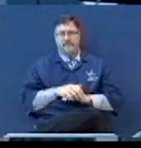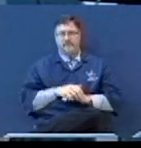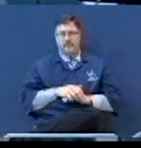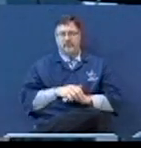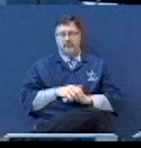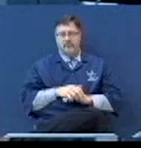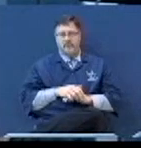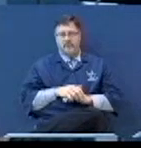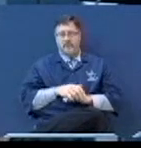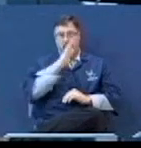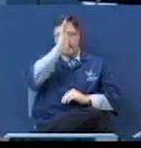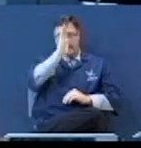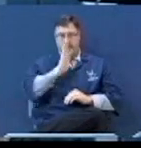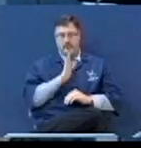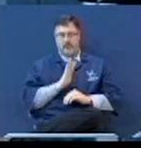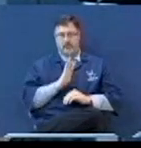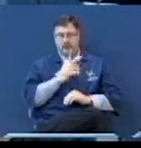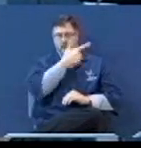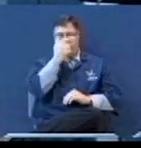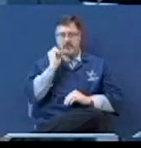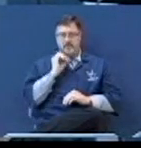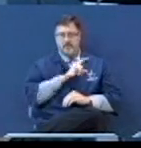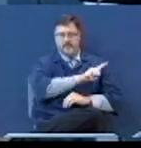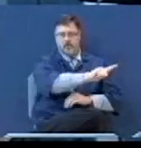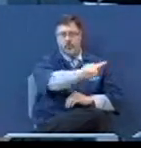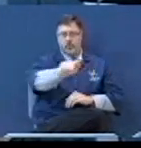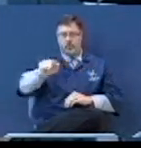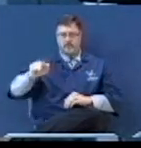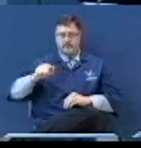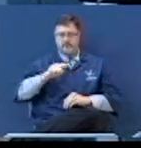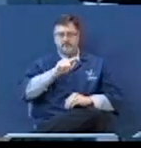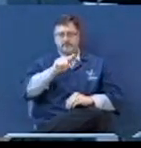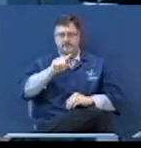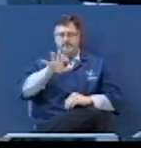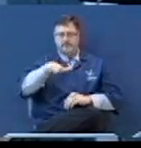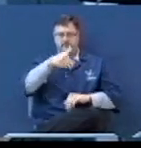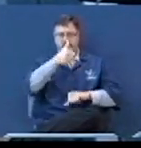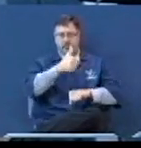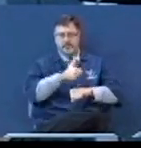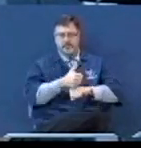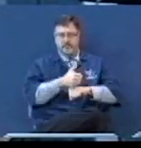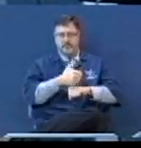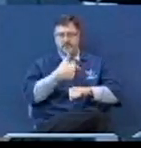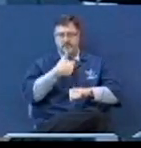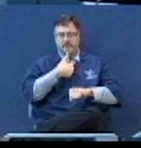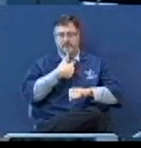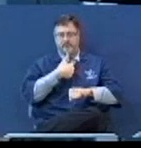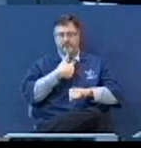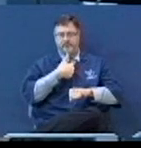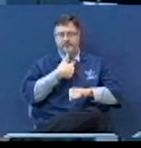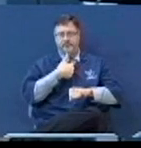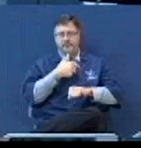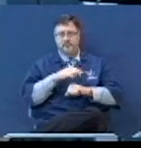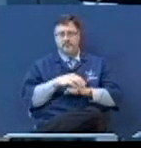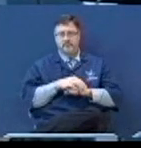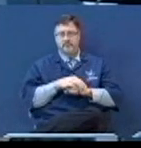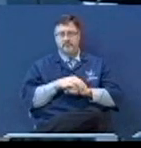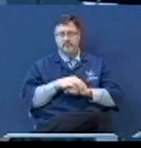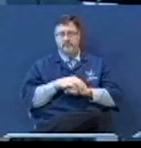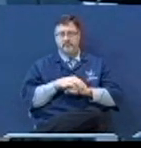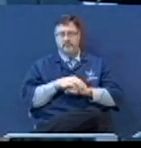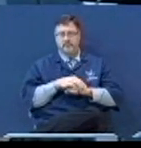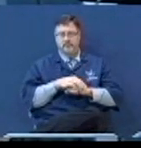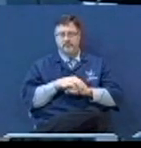And God, because of you, ordained the preacher would be over in